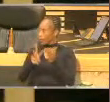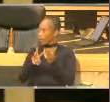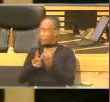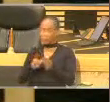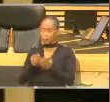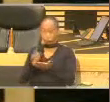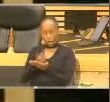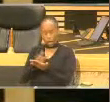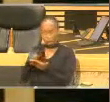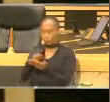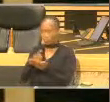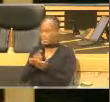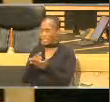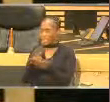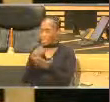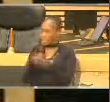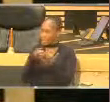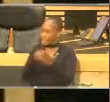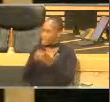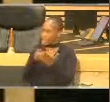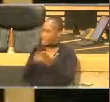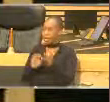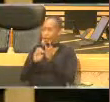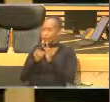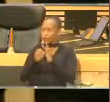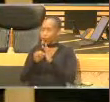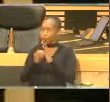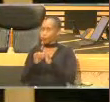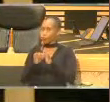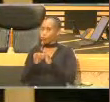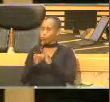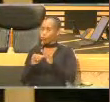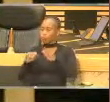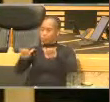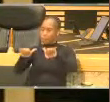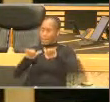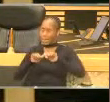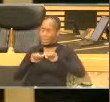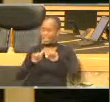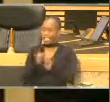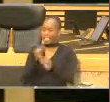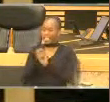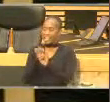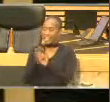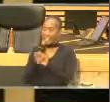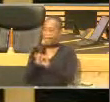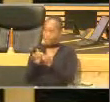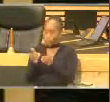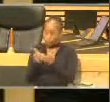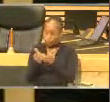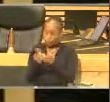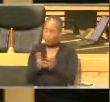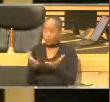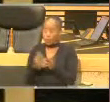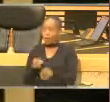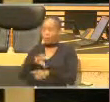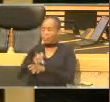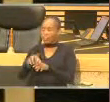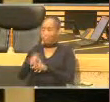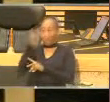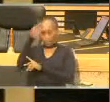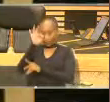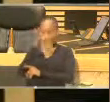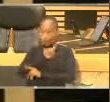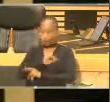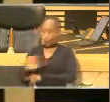discussions is to try and bring the industry closer to the provincial government because all of them